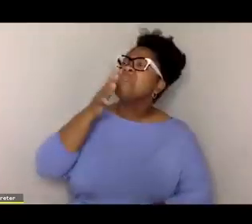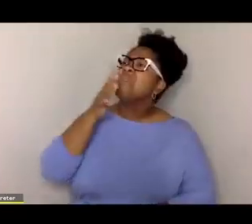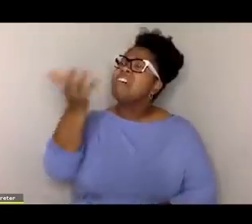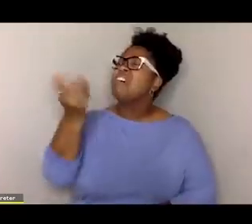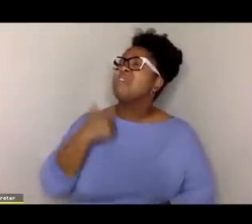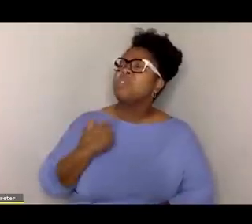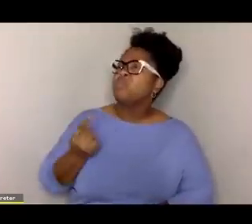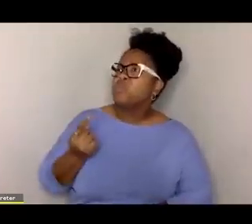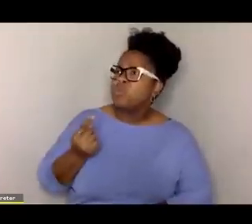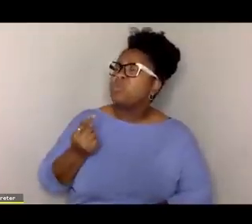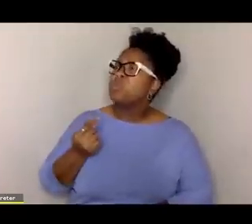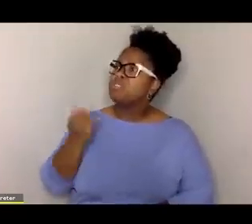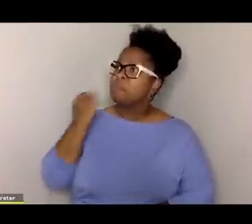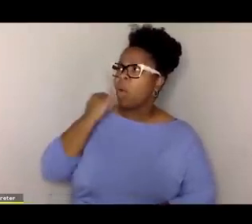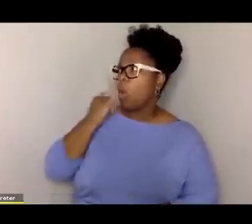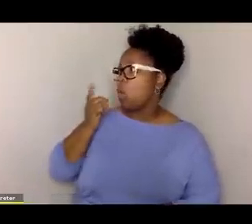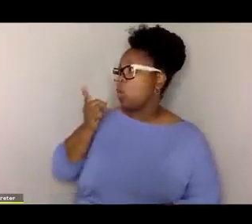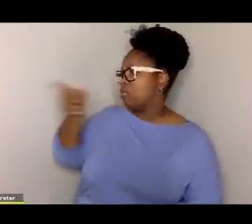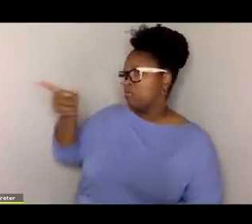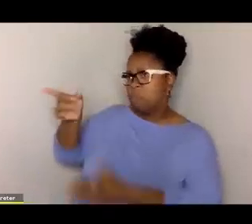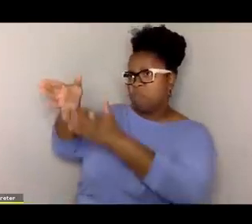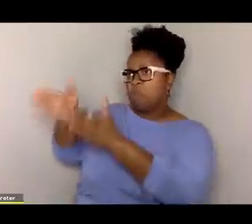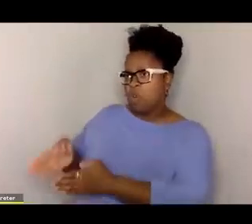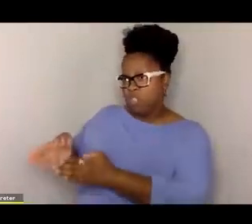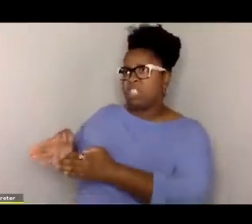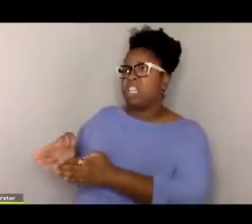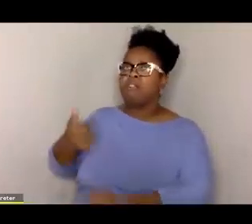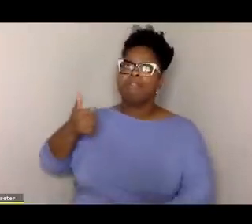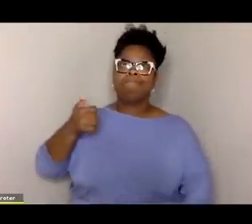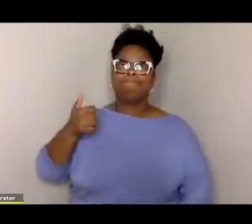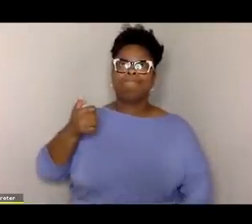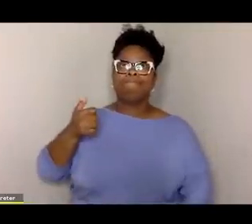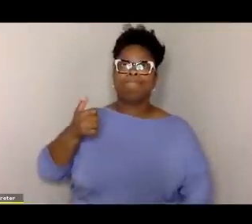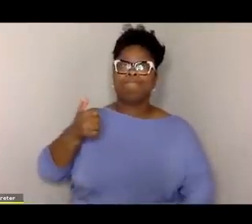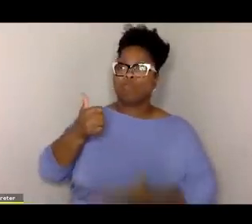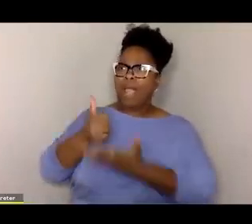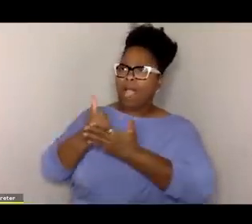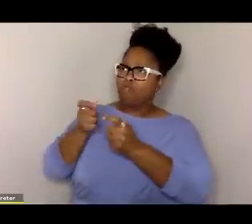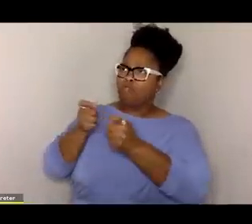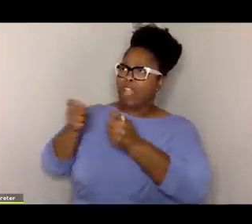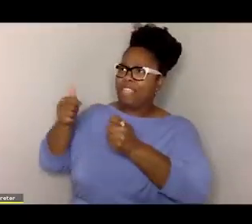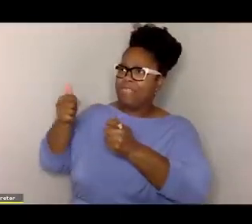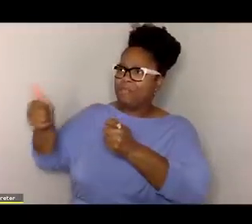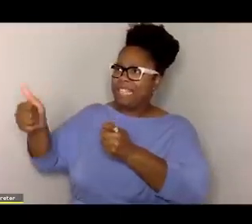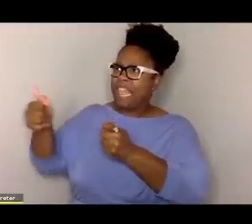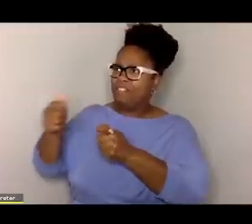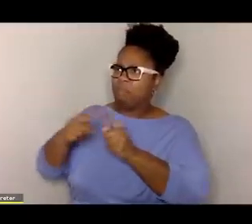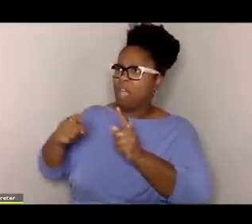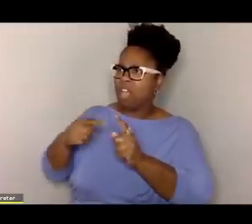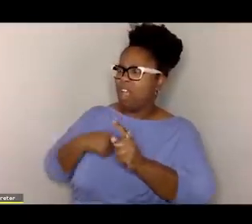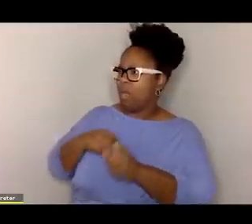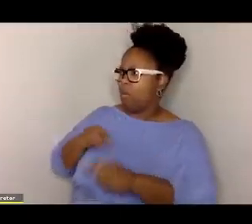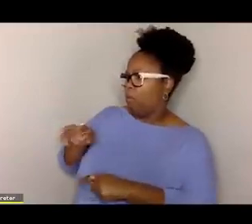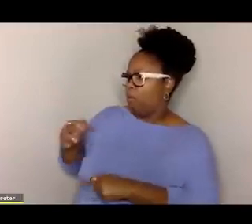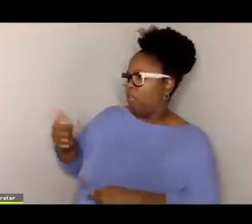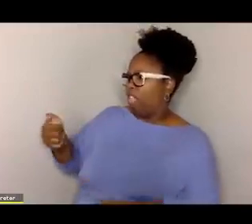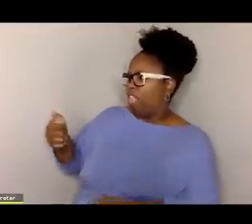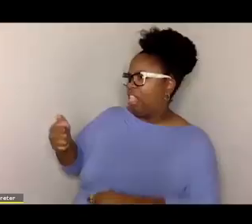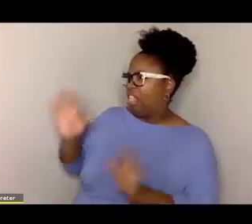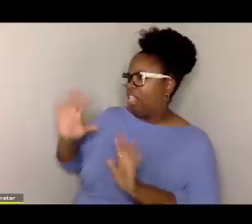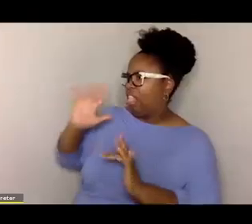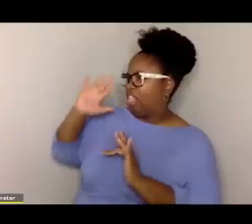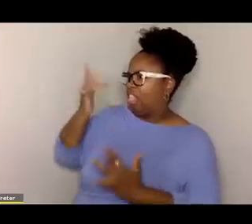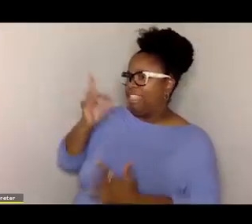actually said to me, Mama, what do I do when someone is clicking their pen to regulate themselves, but it's dysregulating me?